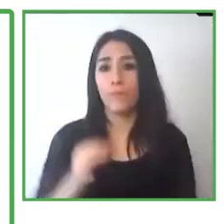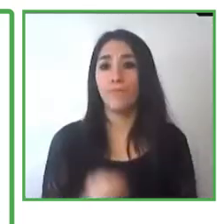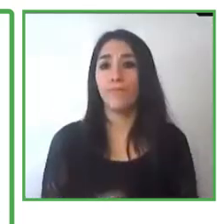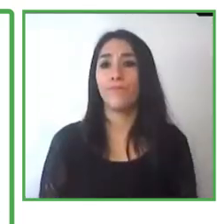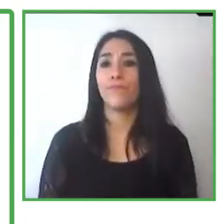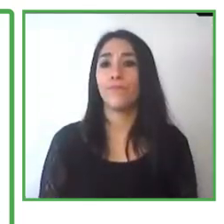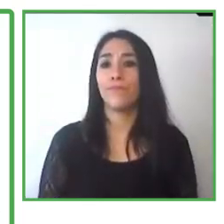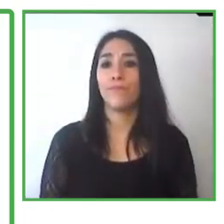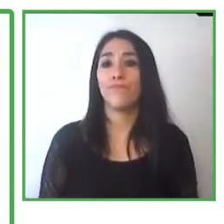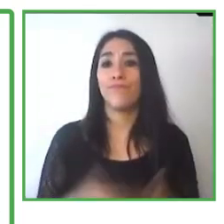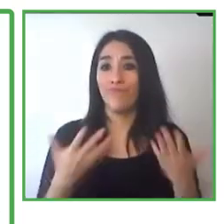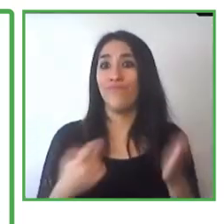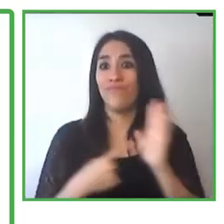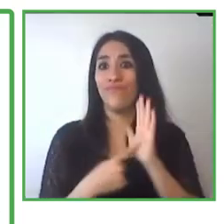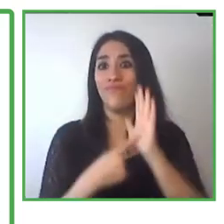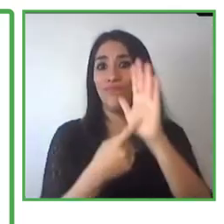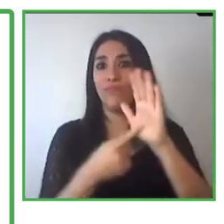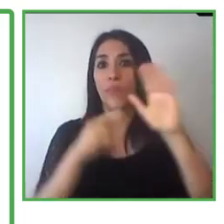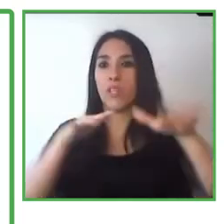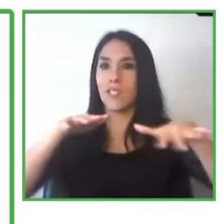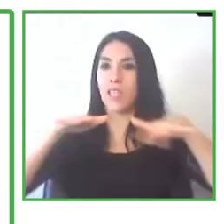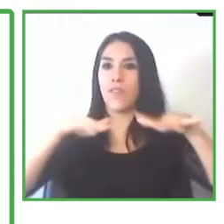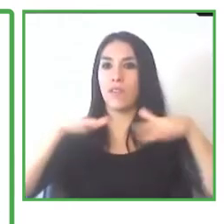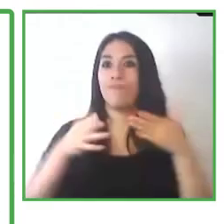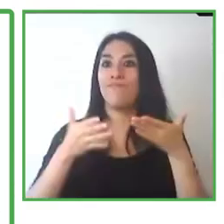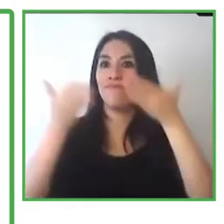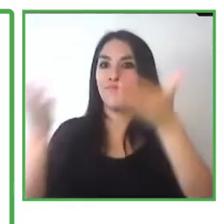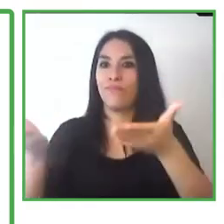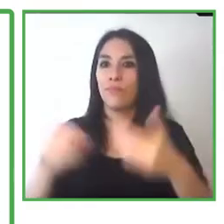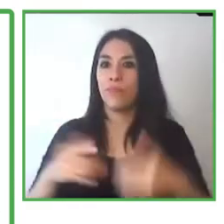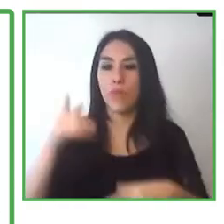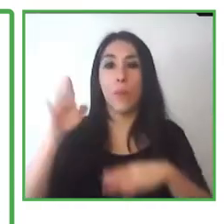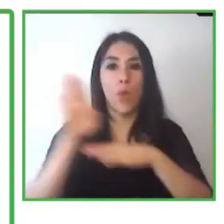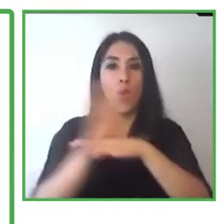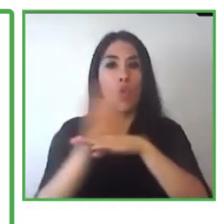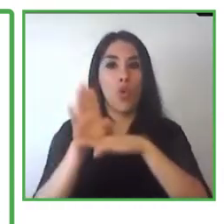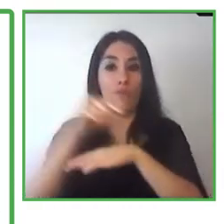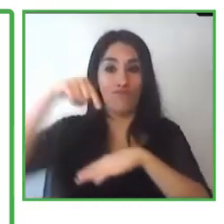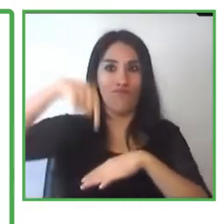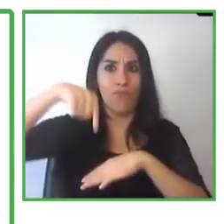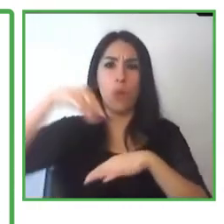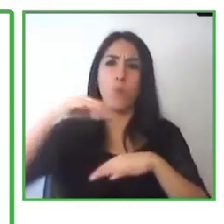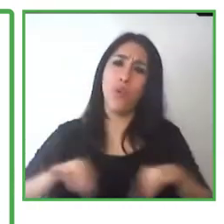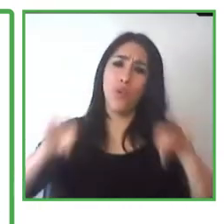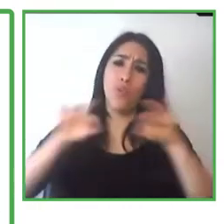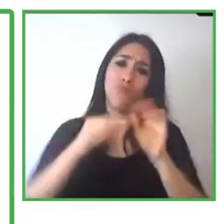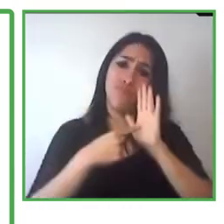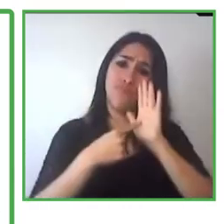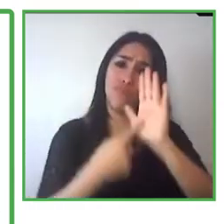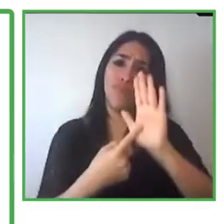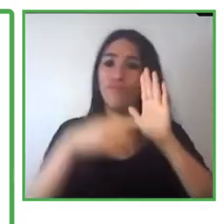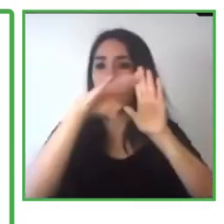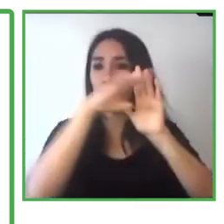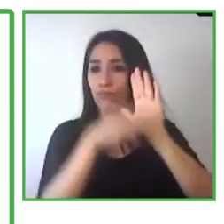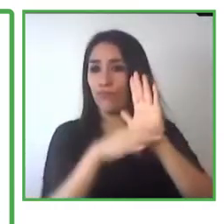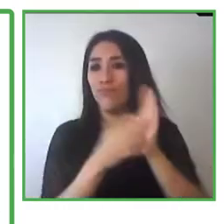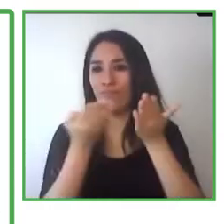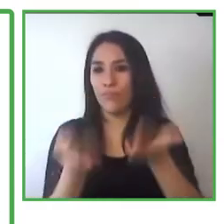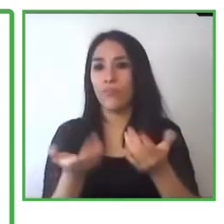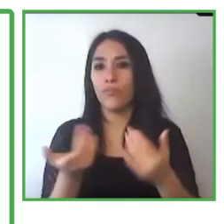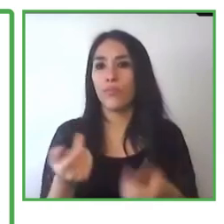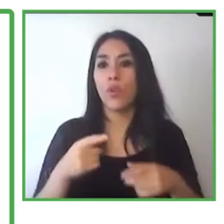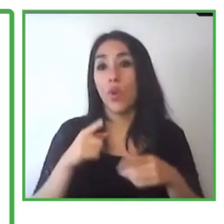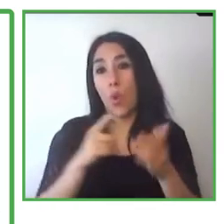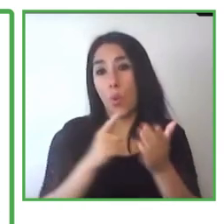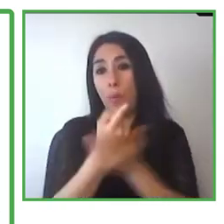And this ends up being a service that is necessary to have to offer the